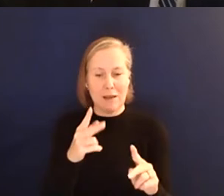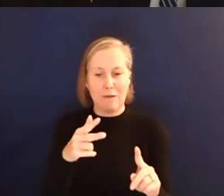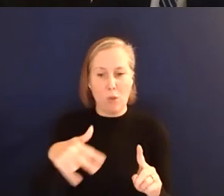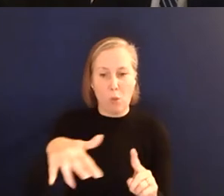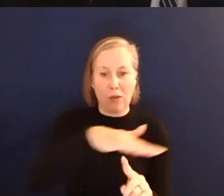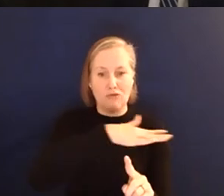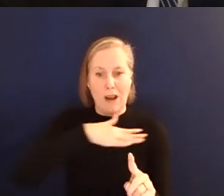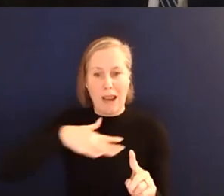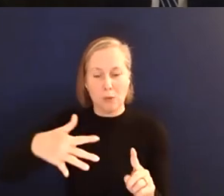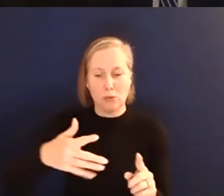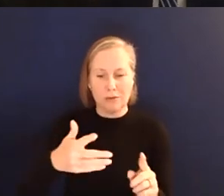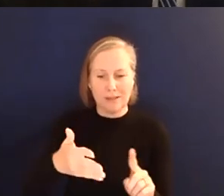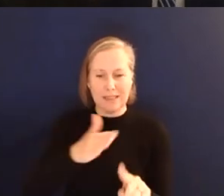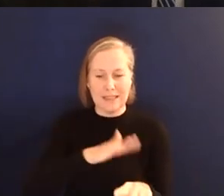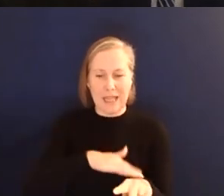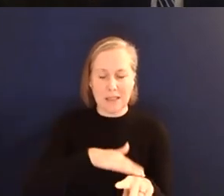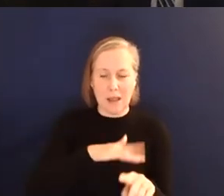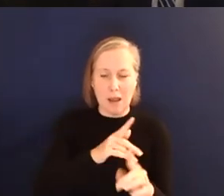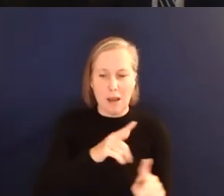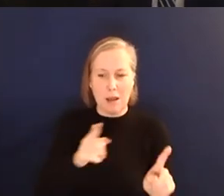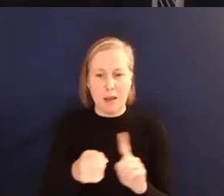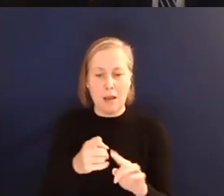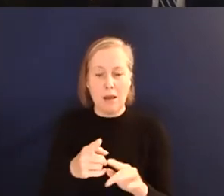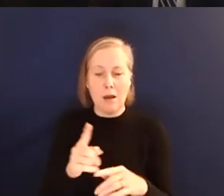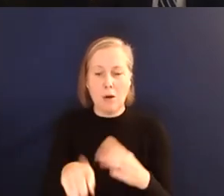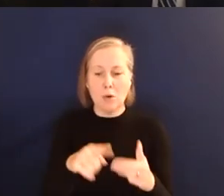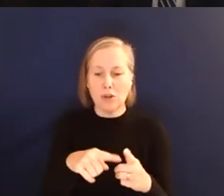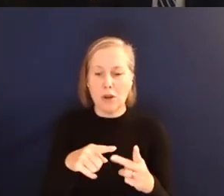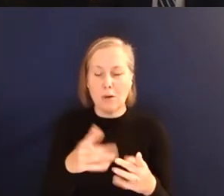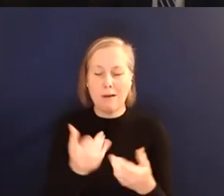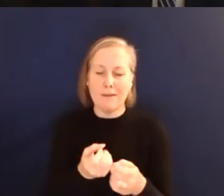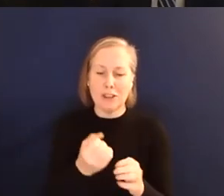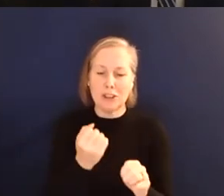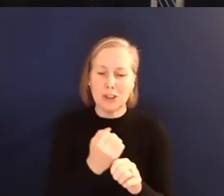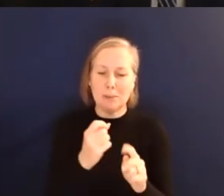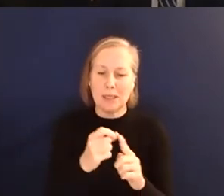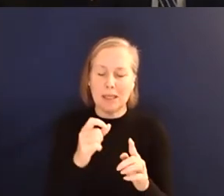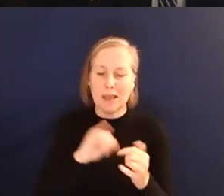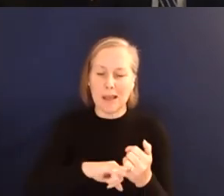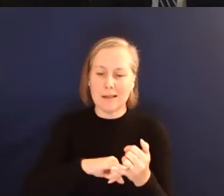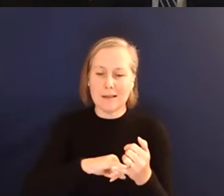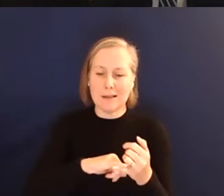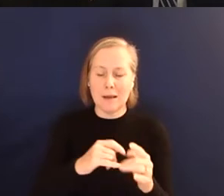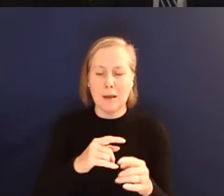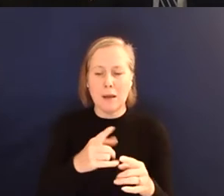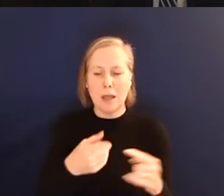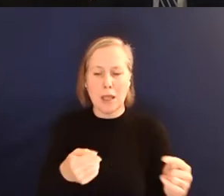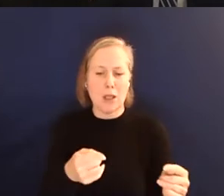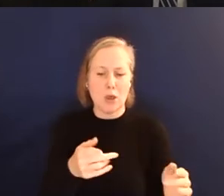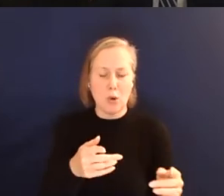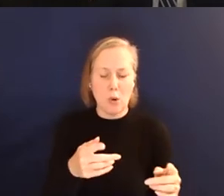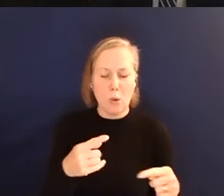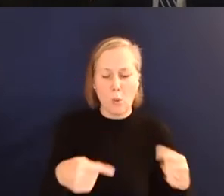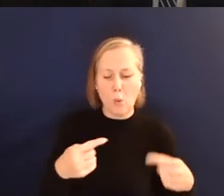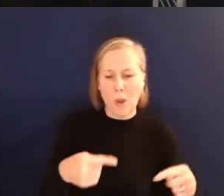driving. It also has things like GPS and wheel sensors as well to see how fast the